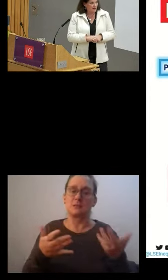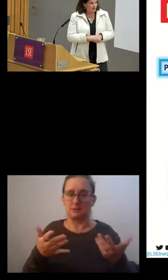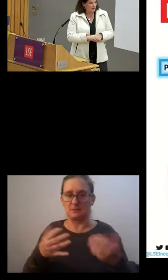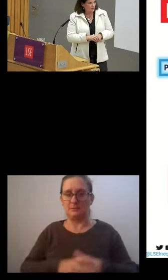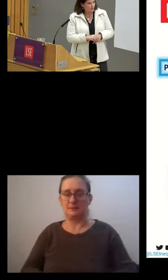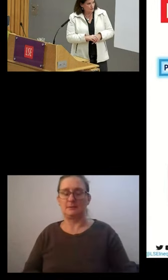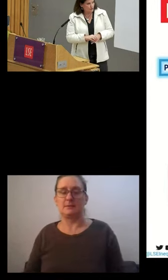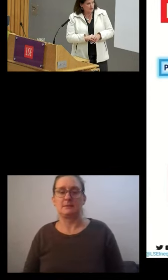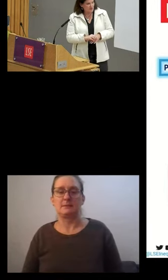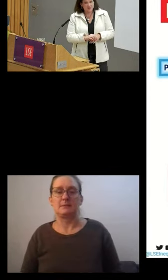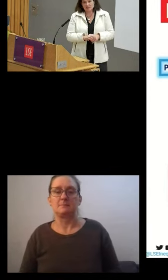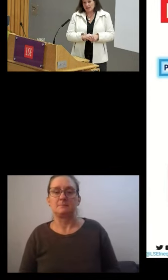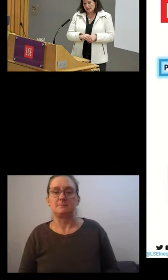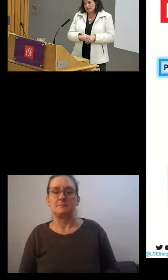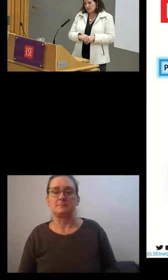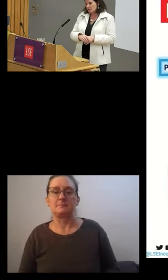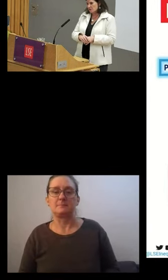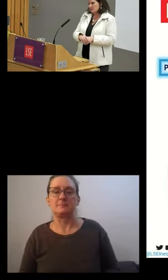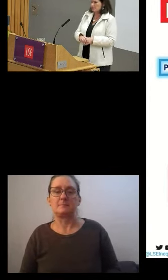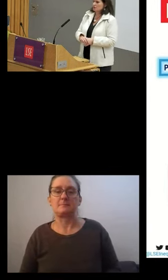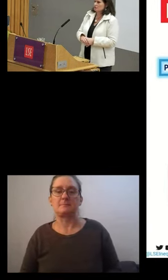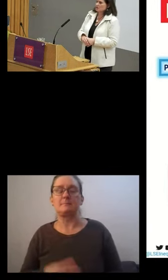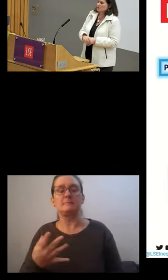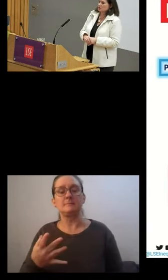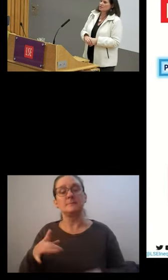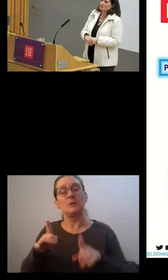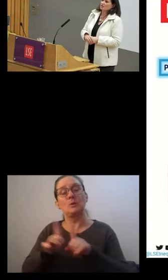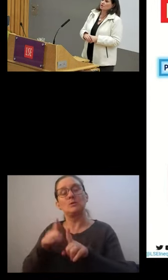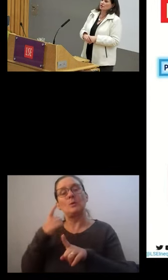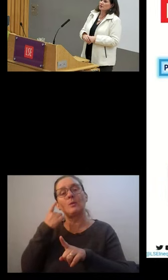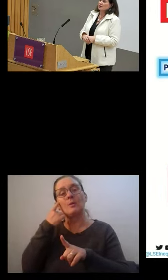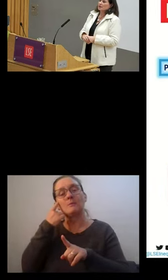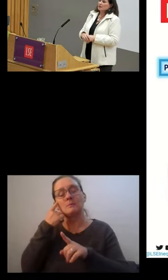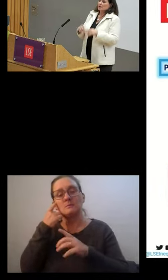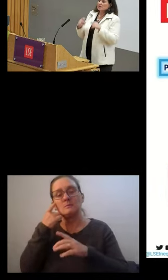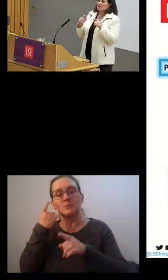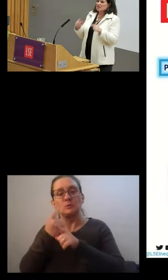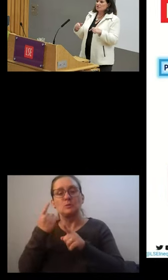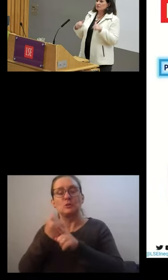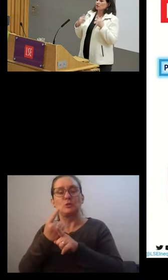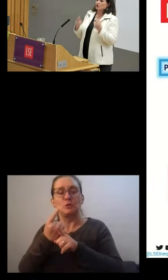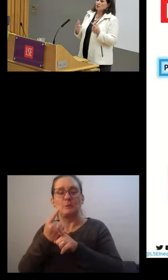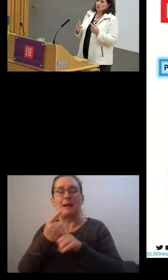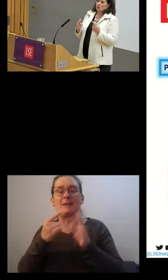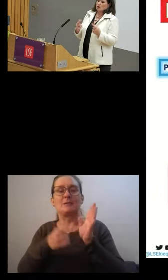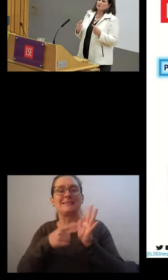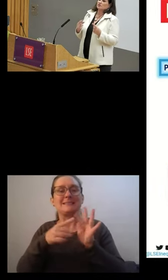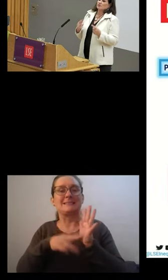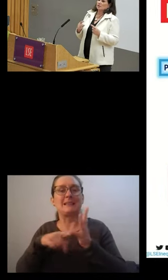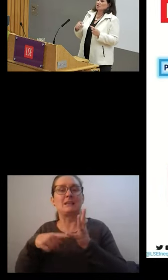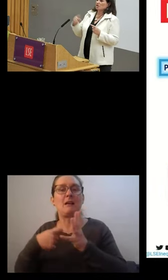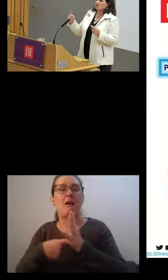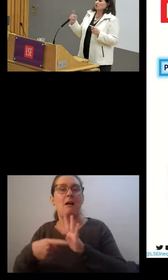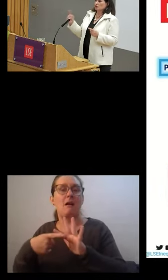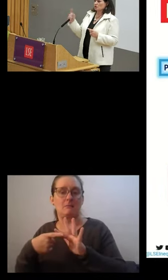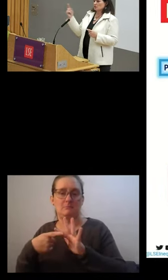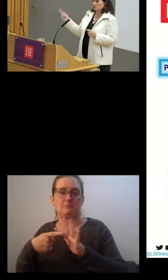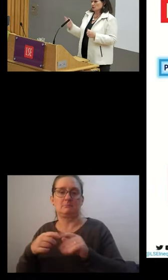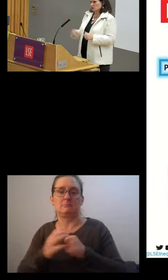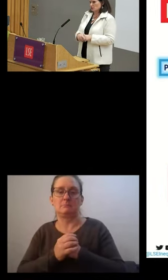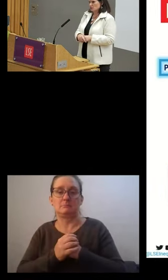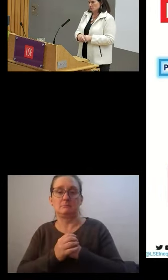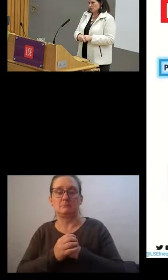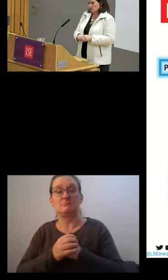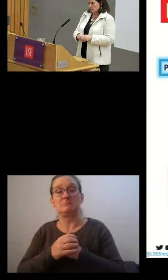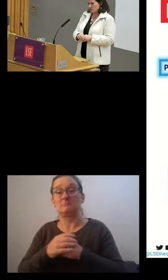And then we also consider tenure because the literature is increasingly showing that even though workers may be changing jobs